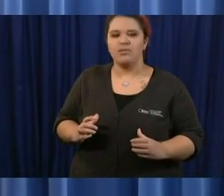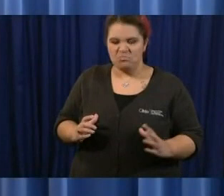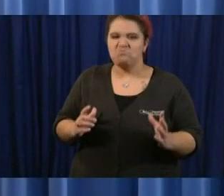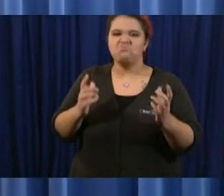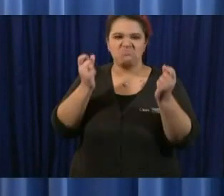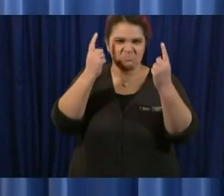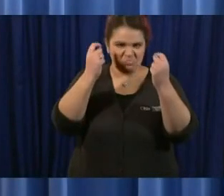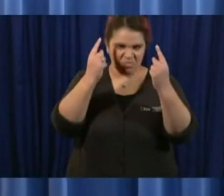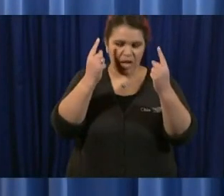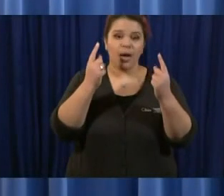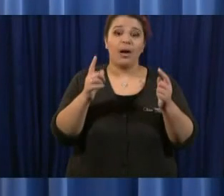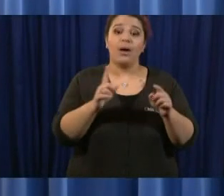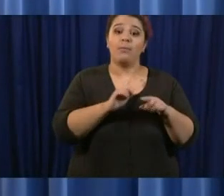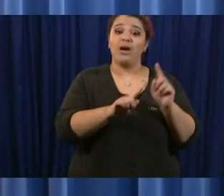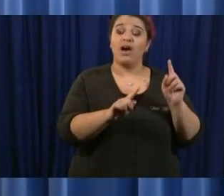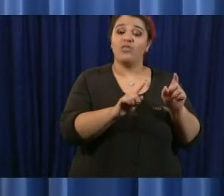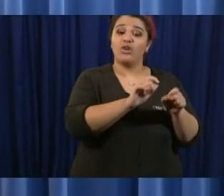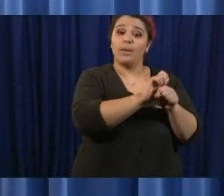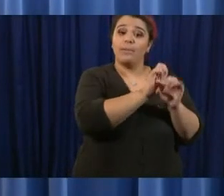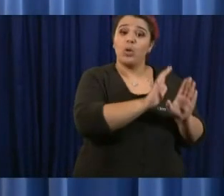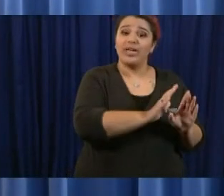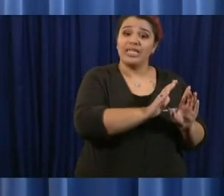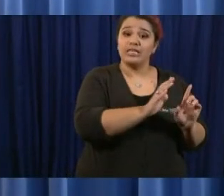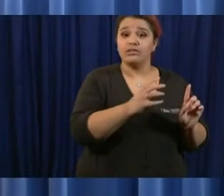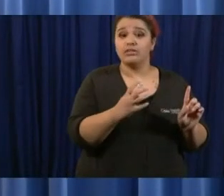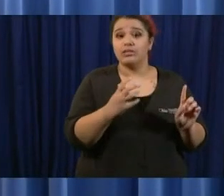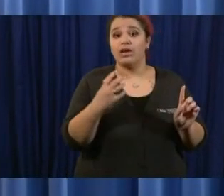face masks for employees and for workers